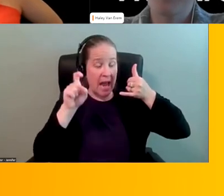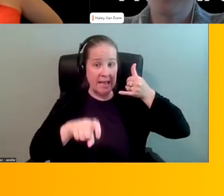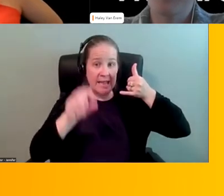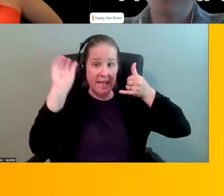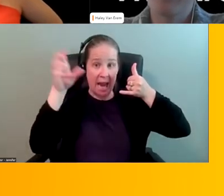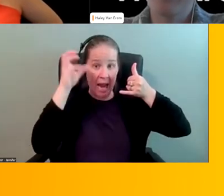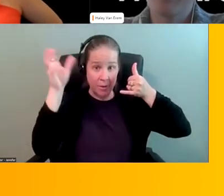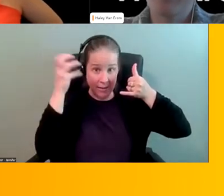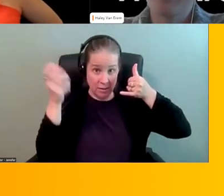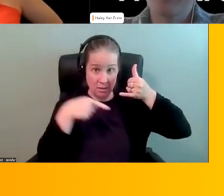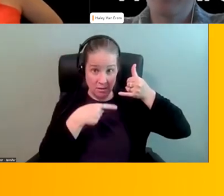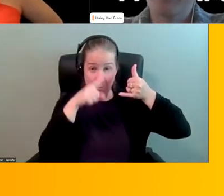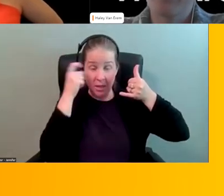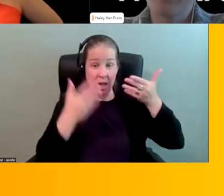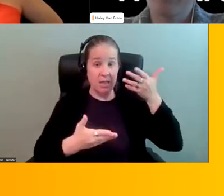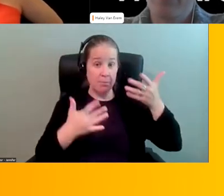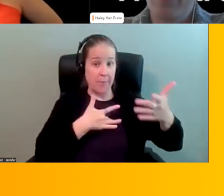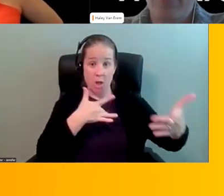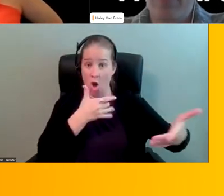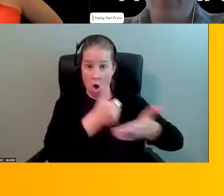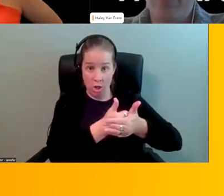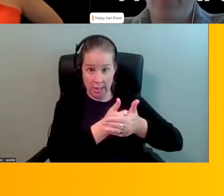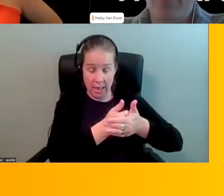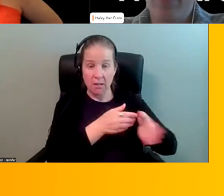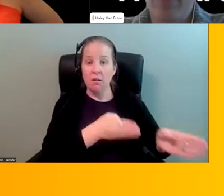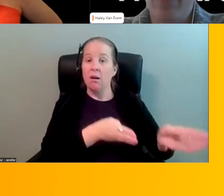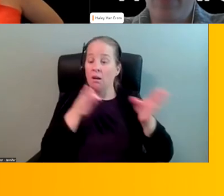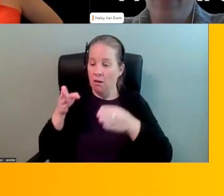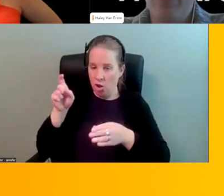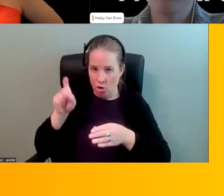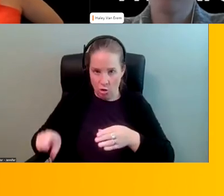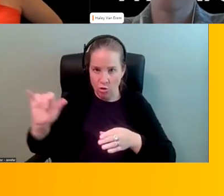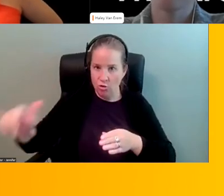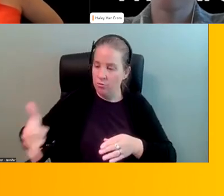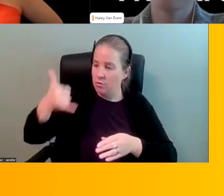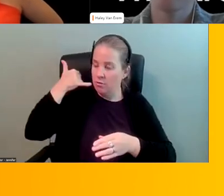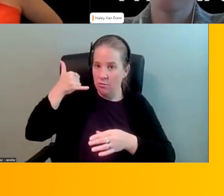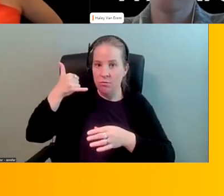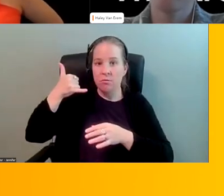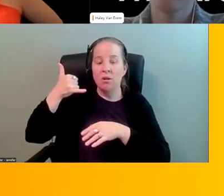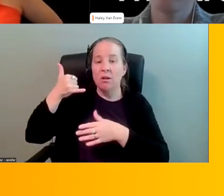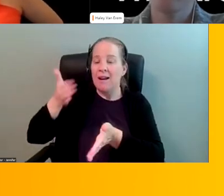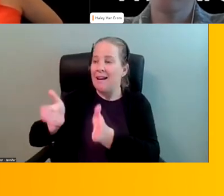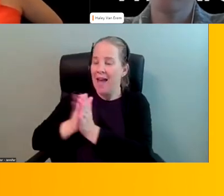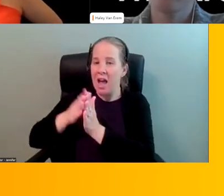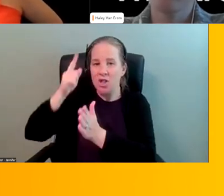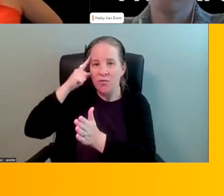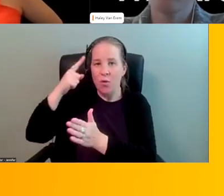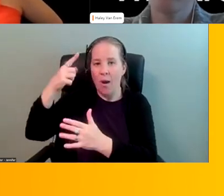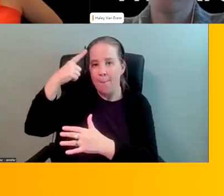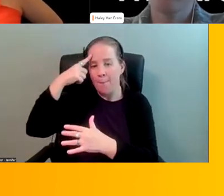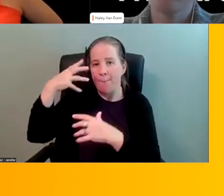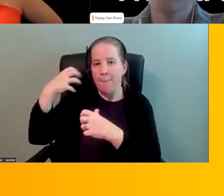because somebody is going into cardiac arrest, you ought to be able to pick up the phone and ask for a mental health provider